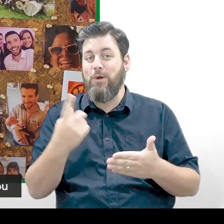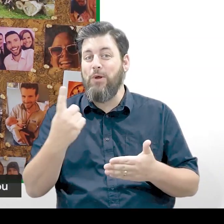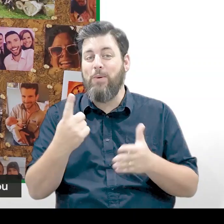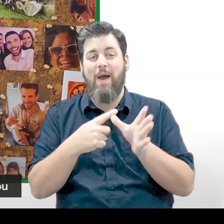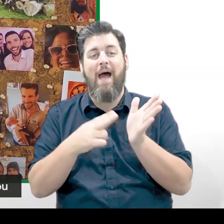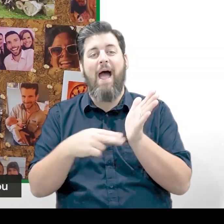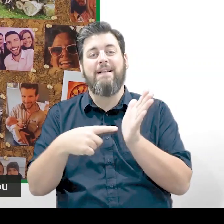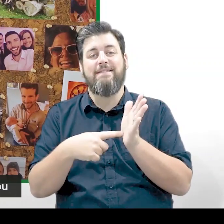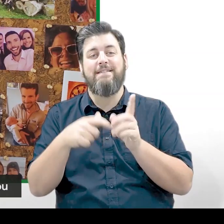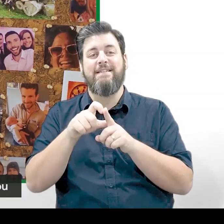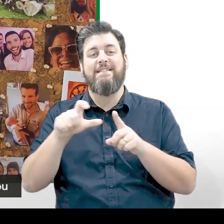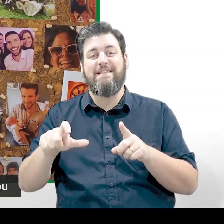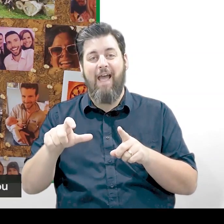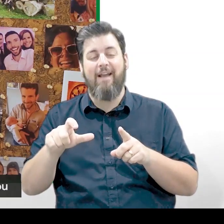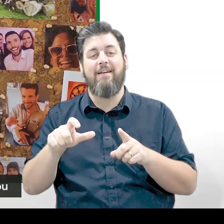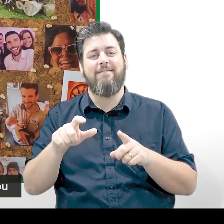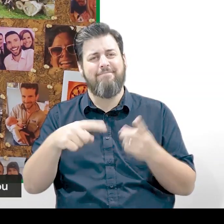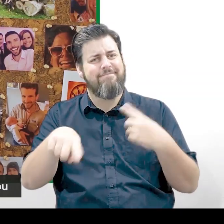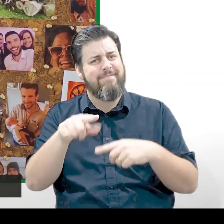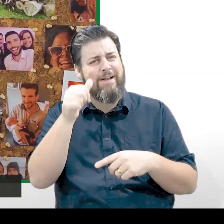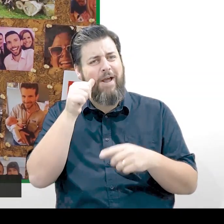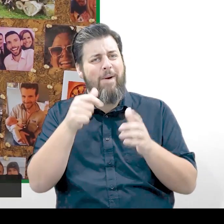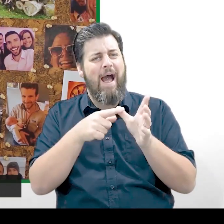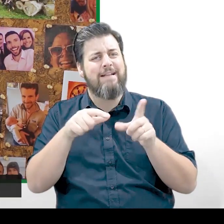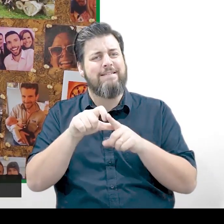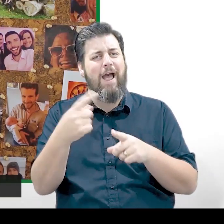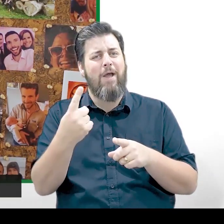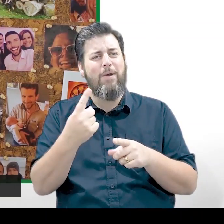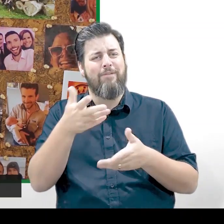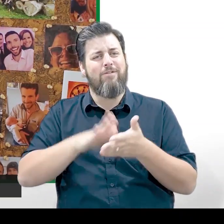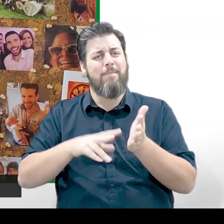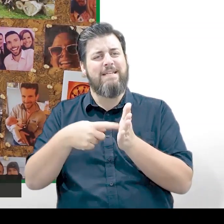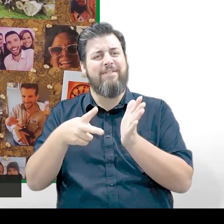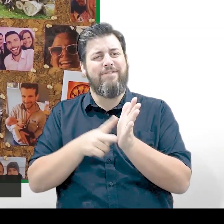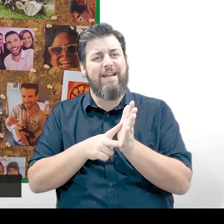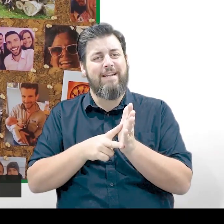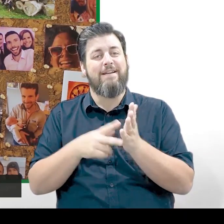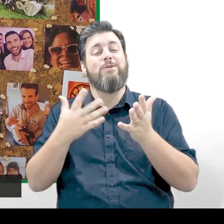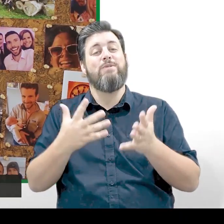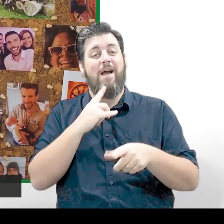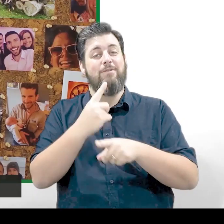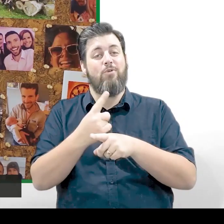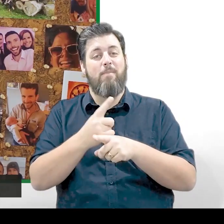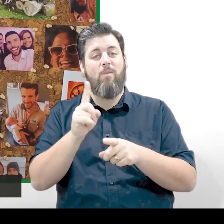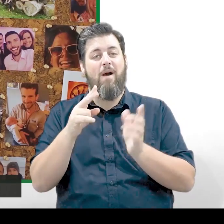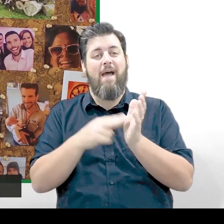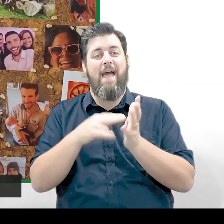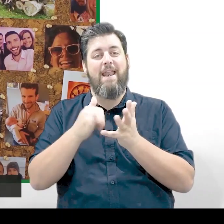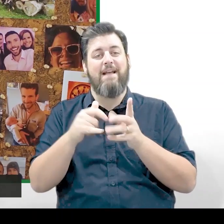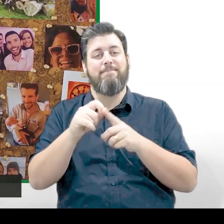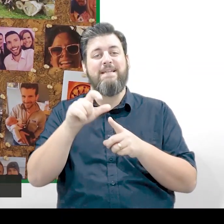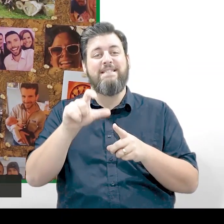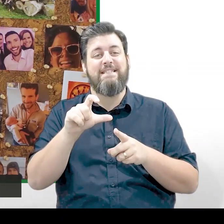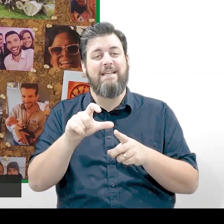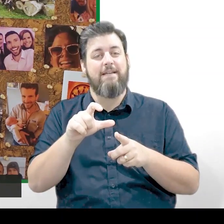to introduce Anton Deck. Lots of you all know Anton Deck from the telly, but they're here today from the NSPCC